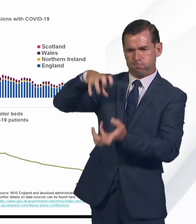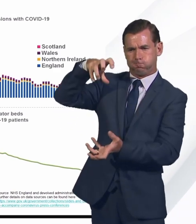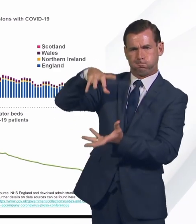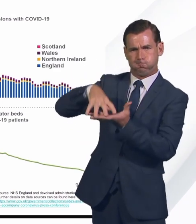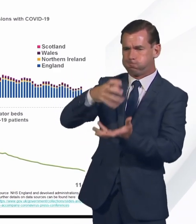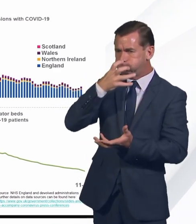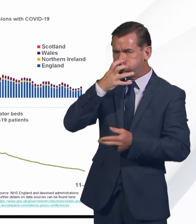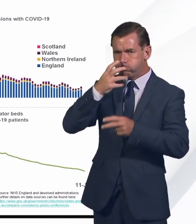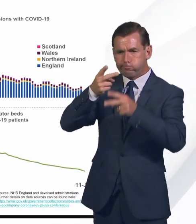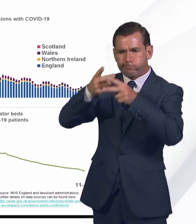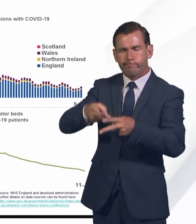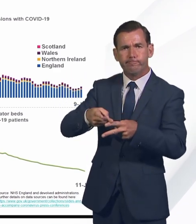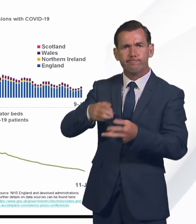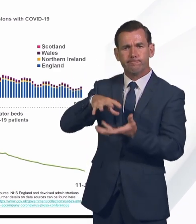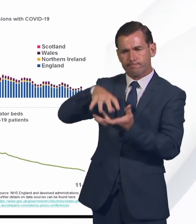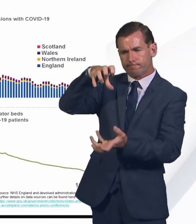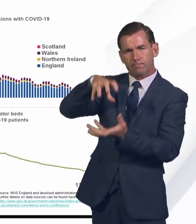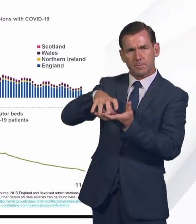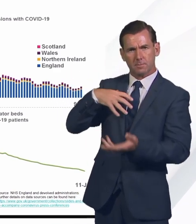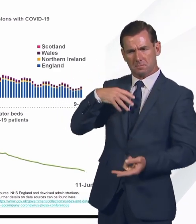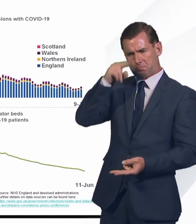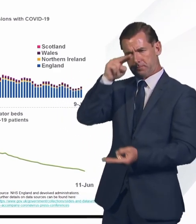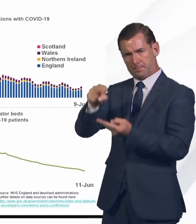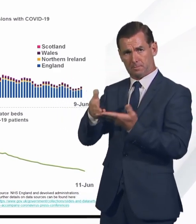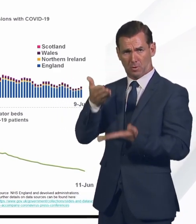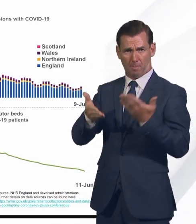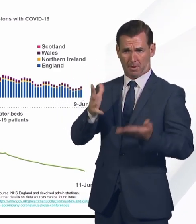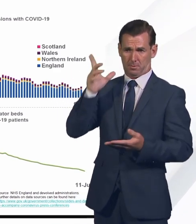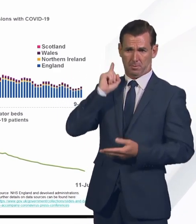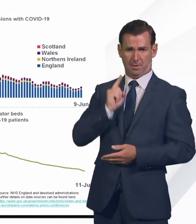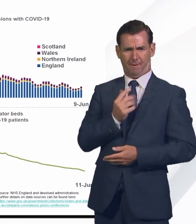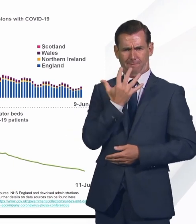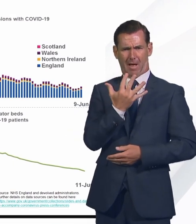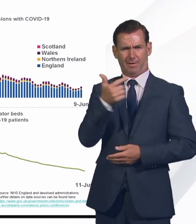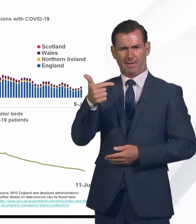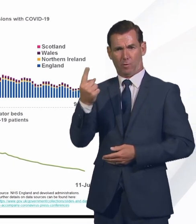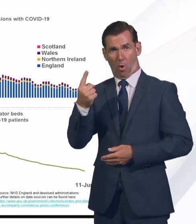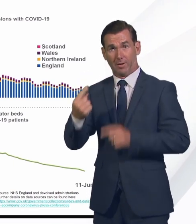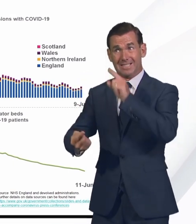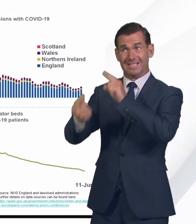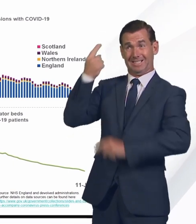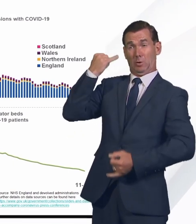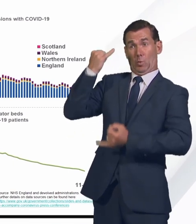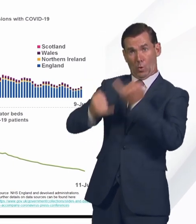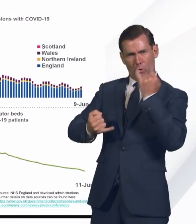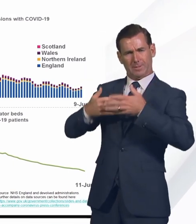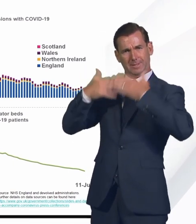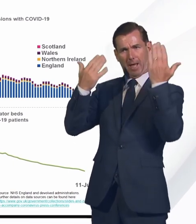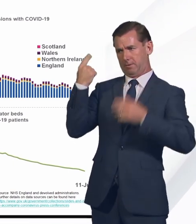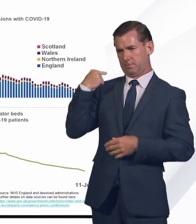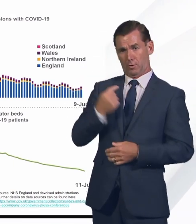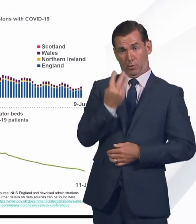beds in the UK, down from 571 a week ago and down from a peak of 3